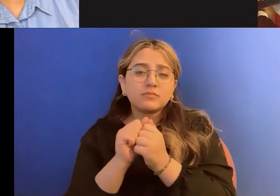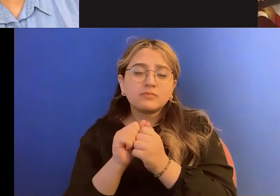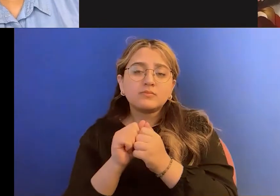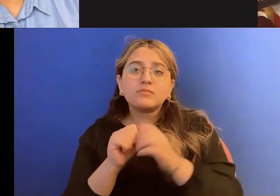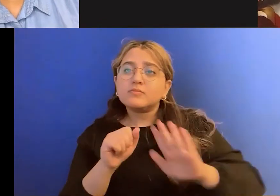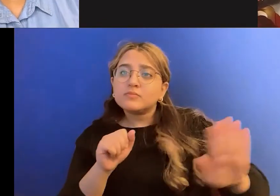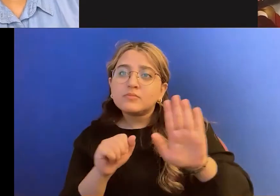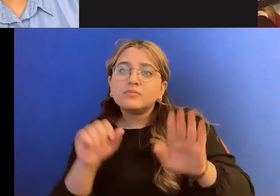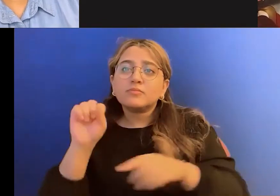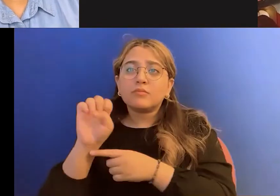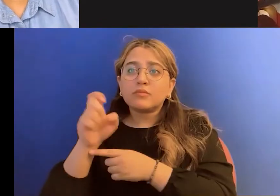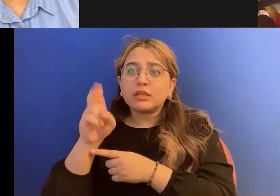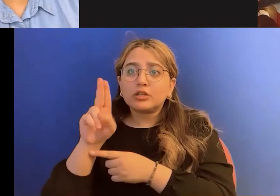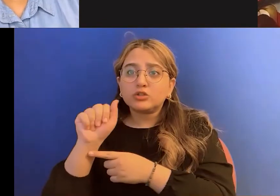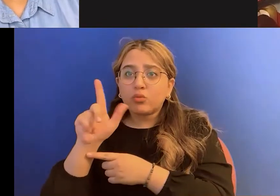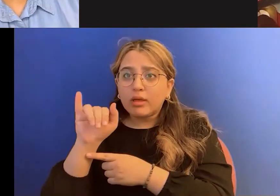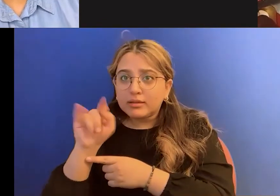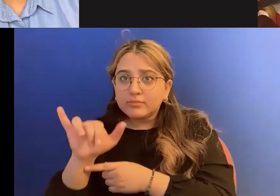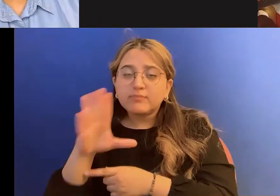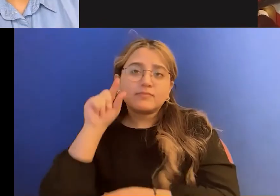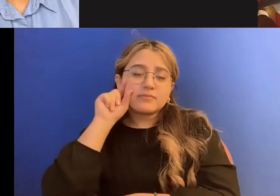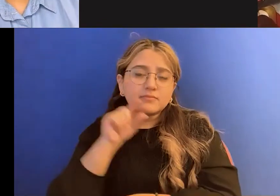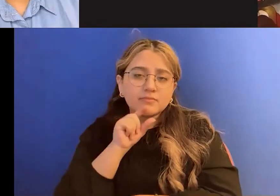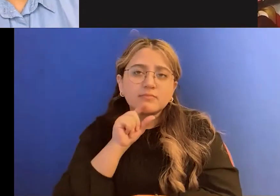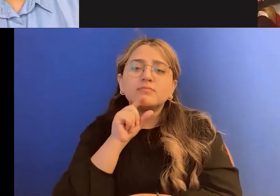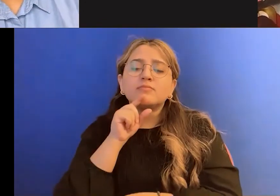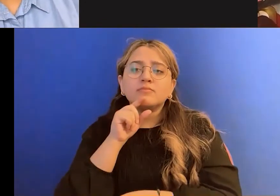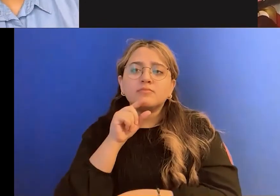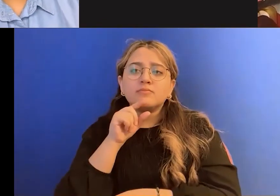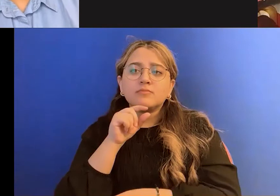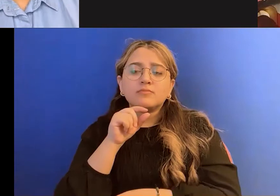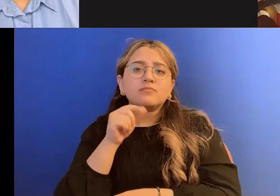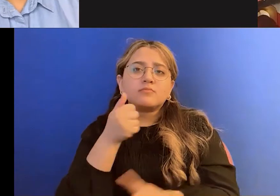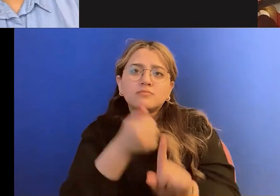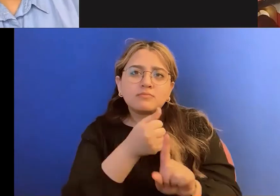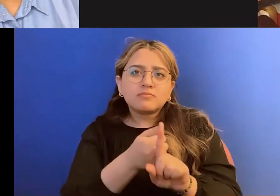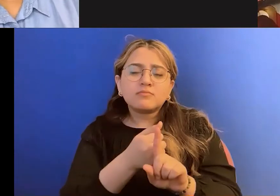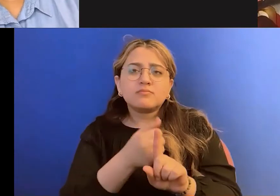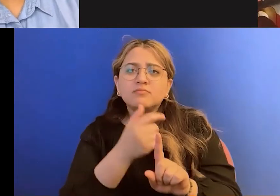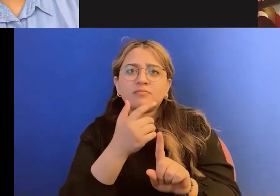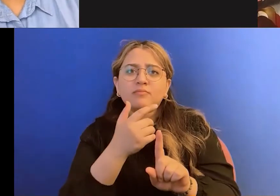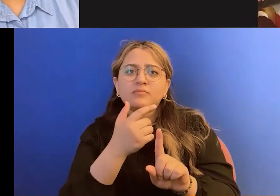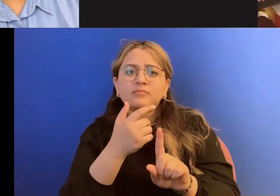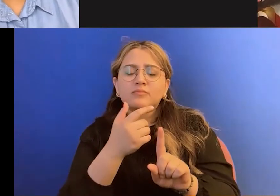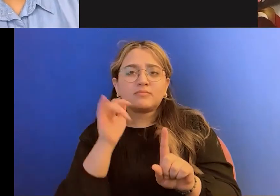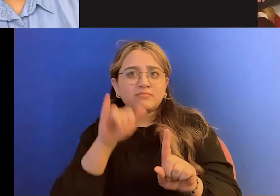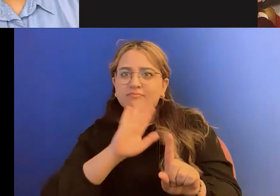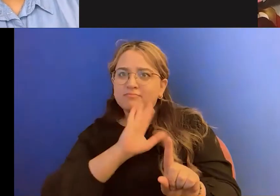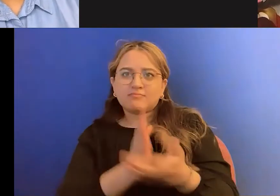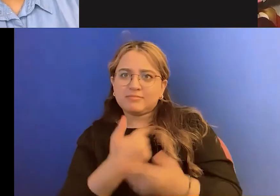gender. And, um, it was not something I had seen, to be honest, um,